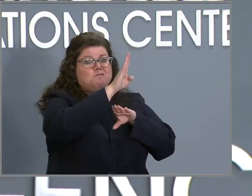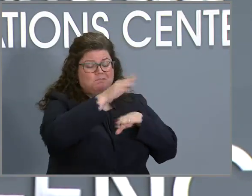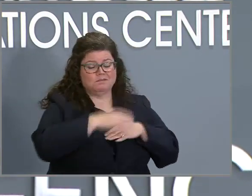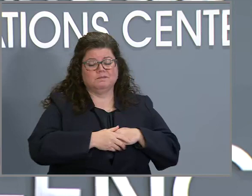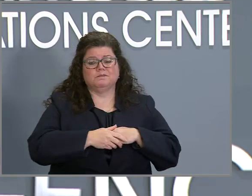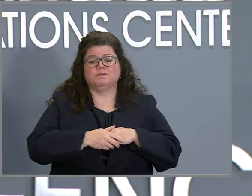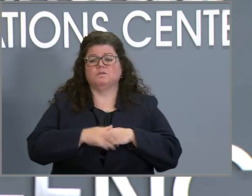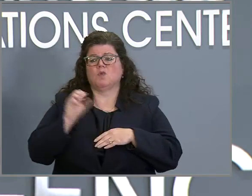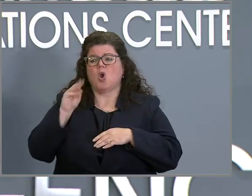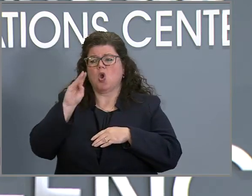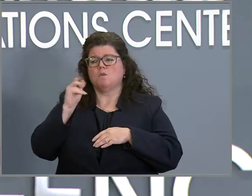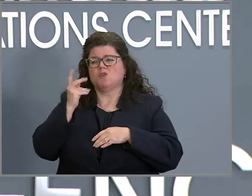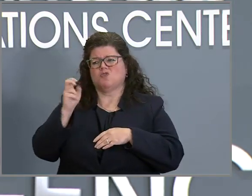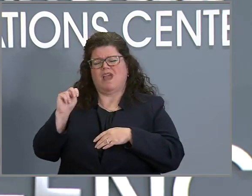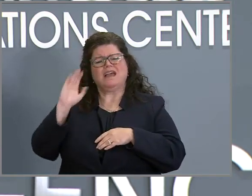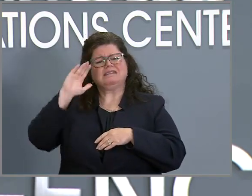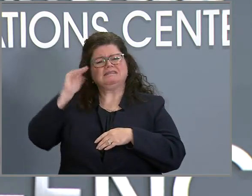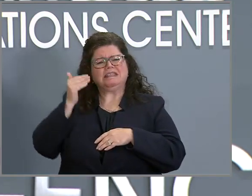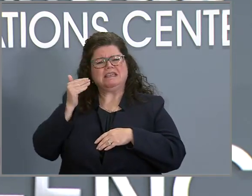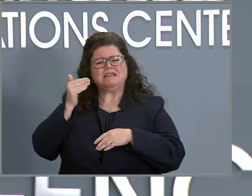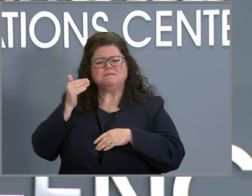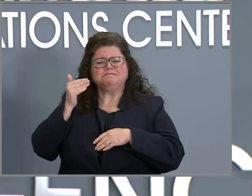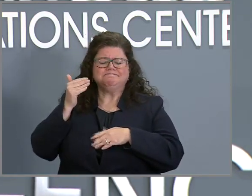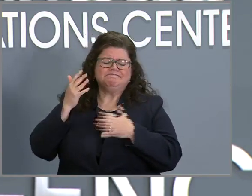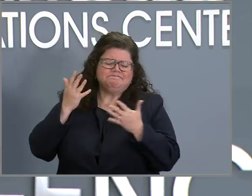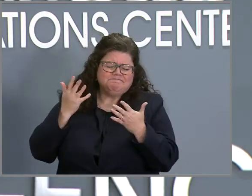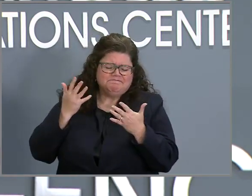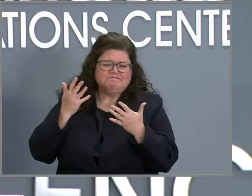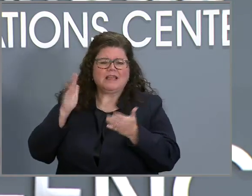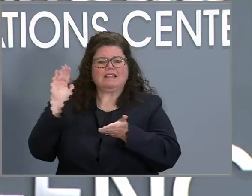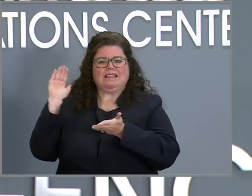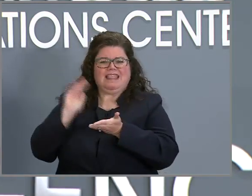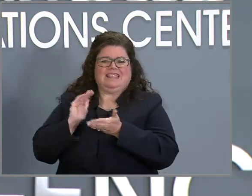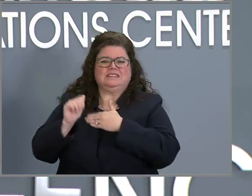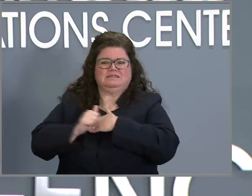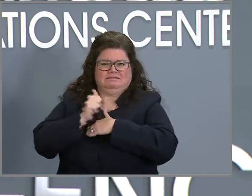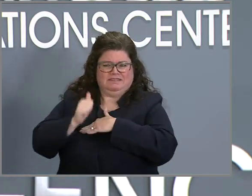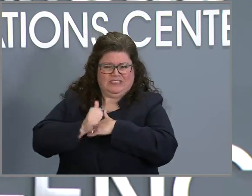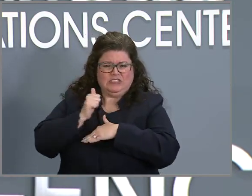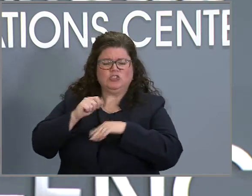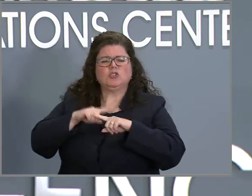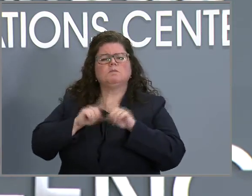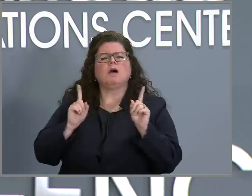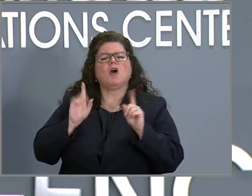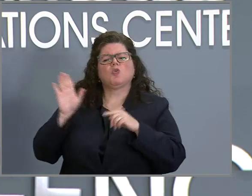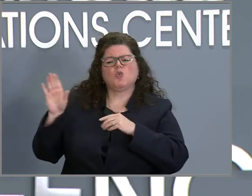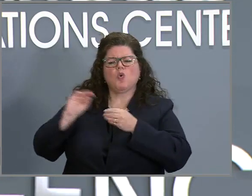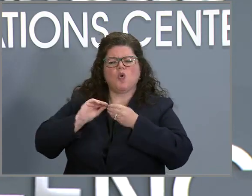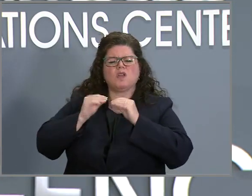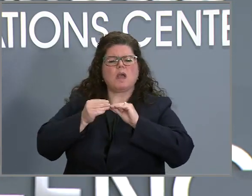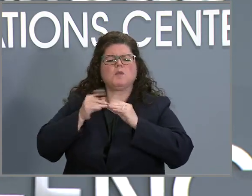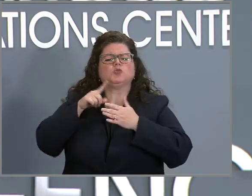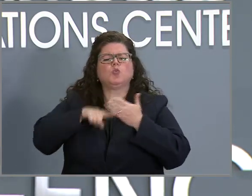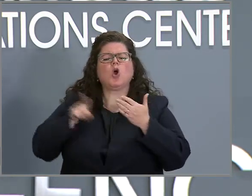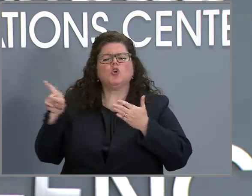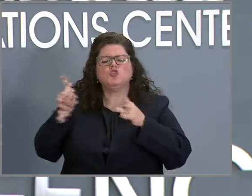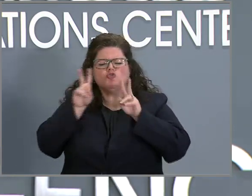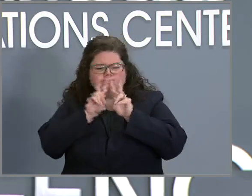we're seeing that it's less severe ostensibly. What are the numbers that you're looking at most closely?